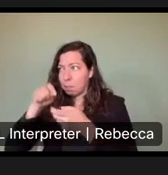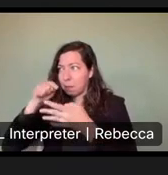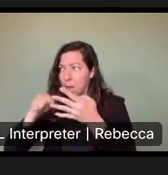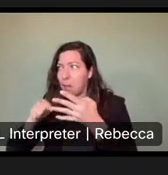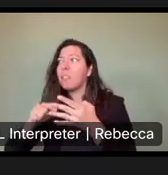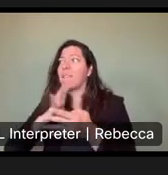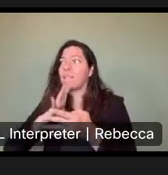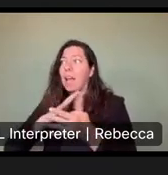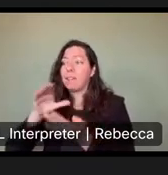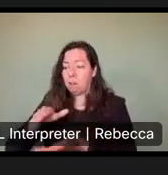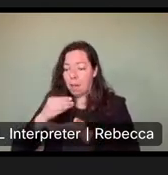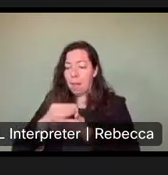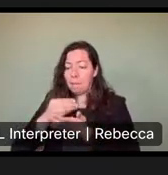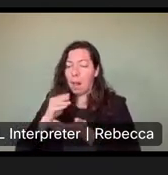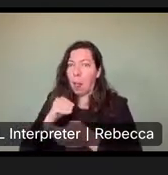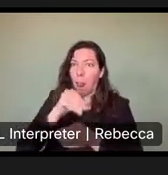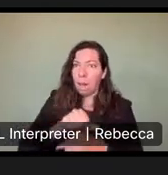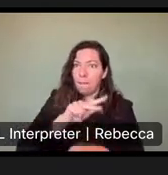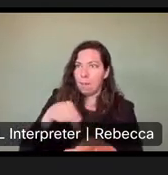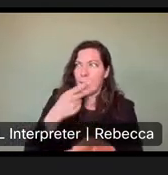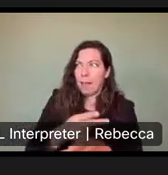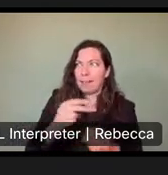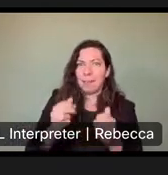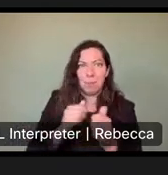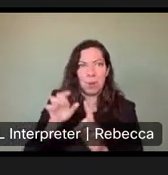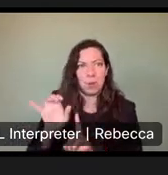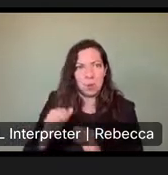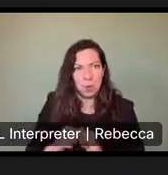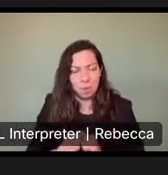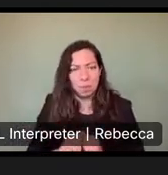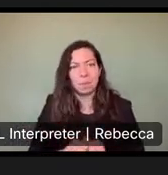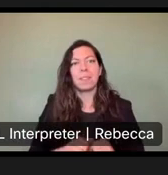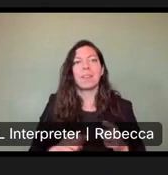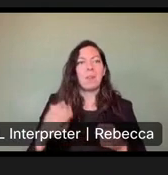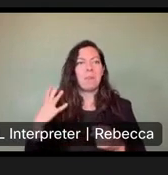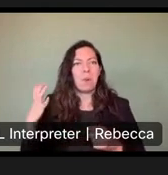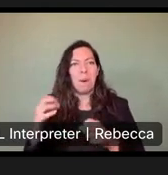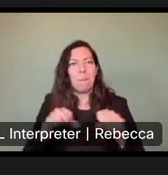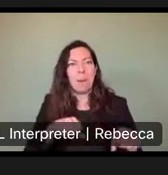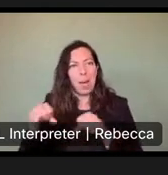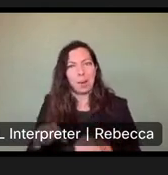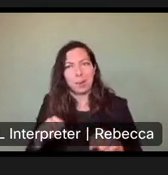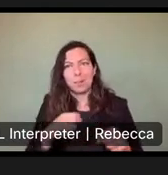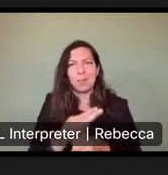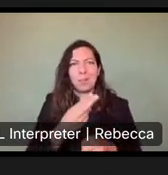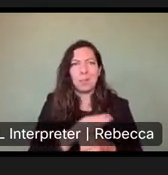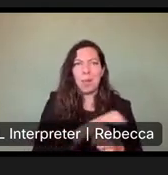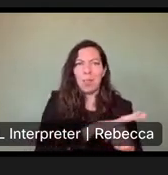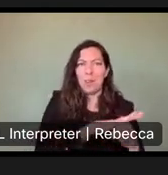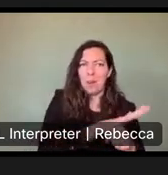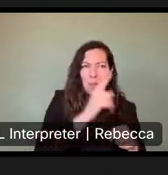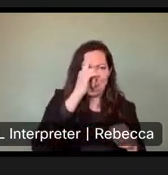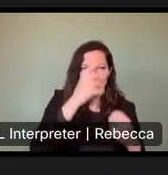paddlecraft and that. Paddlecraft have to use what is predominantly motorboat areas so that we can start to create some specific.